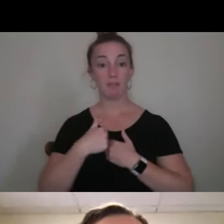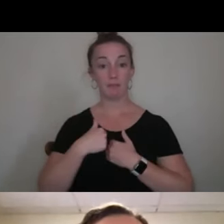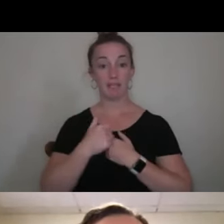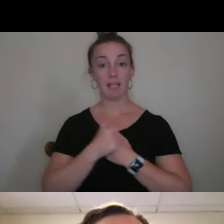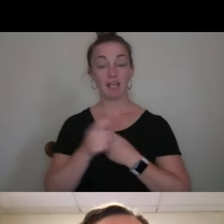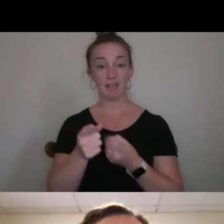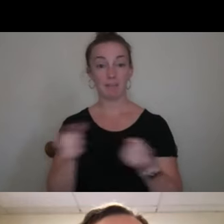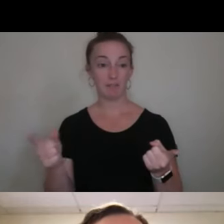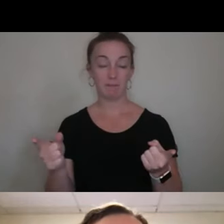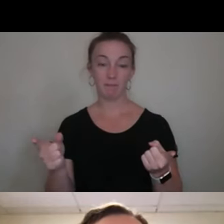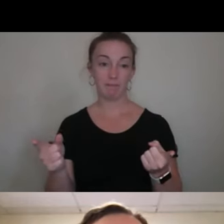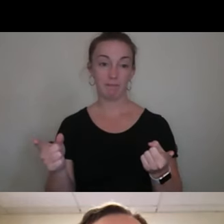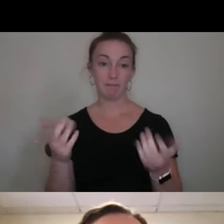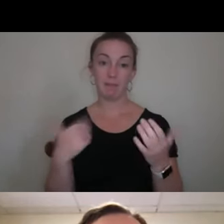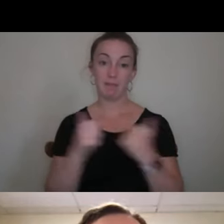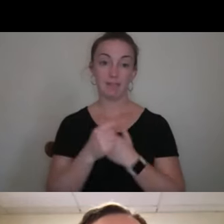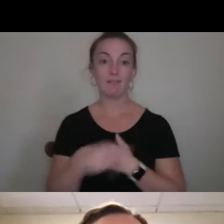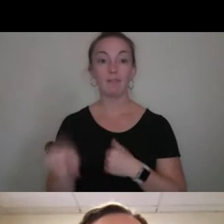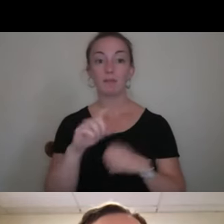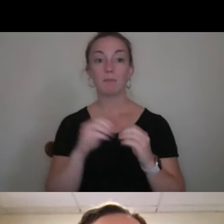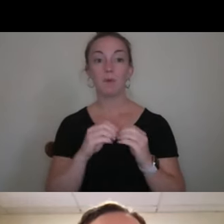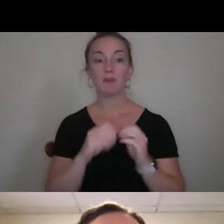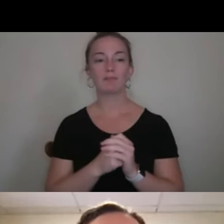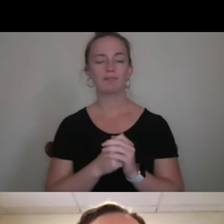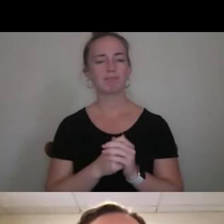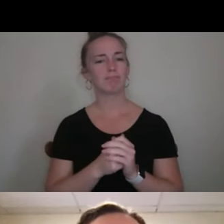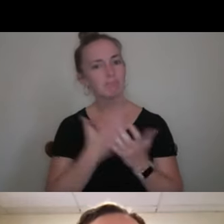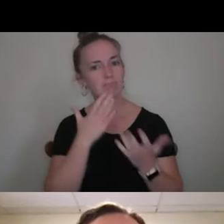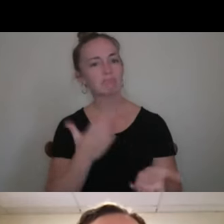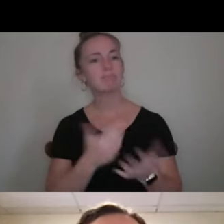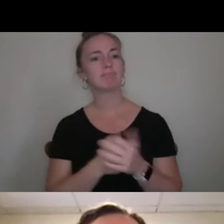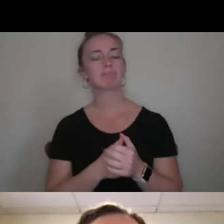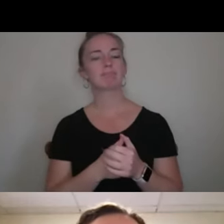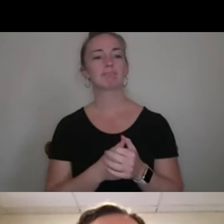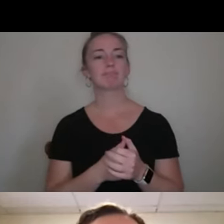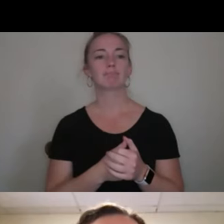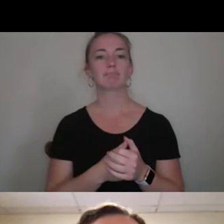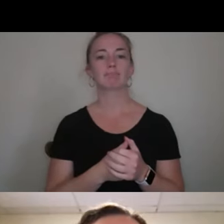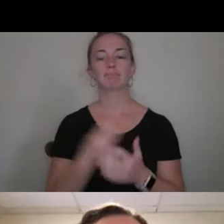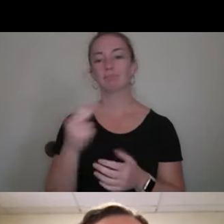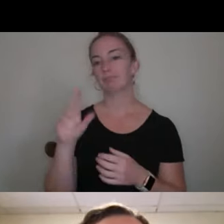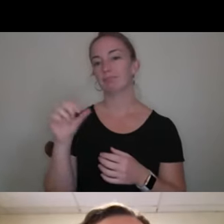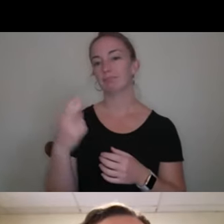more. I have found a family here. Thank you. Hannah, how about you? What's your word?